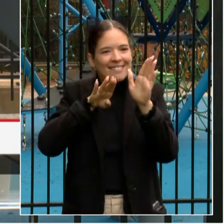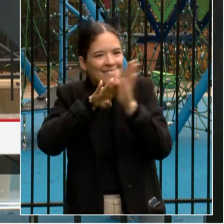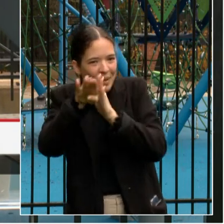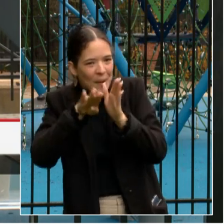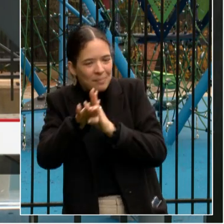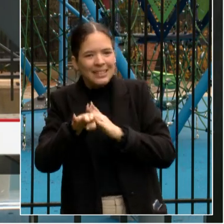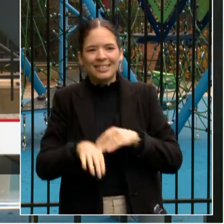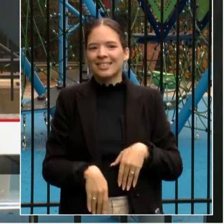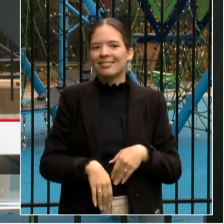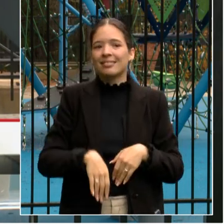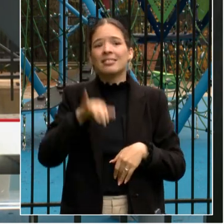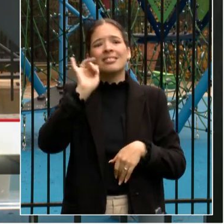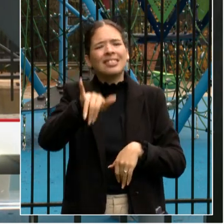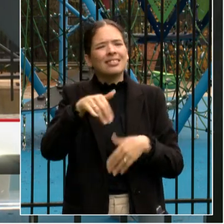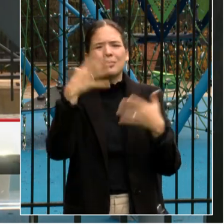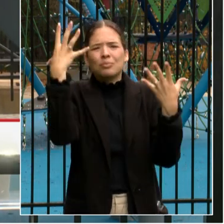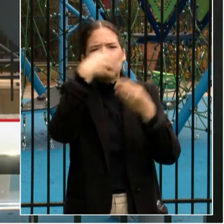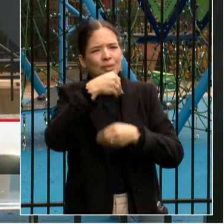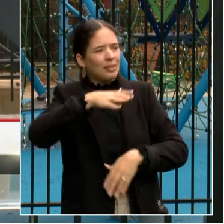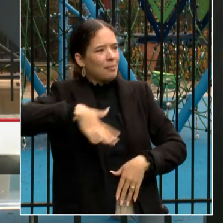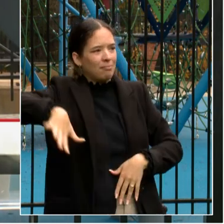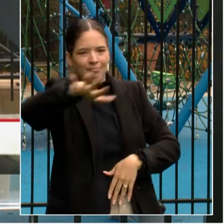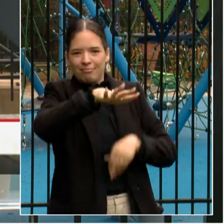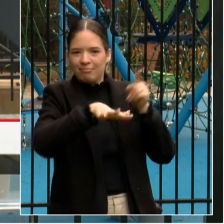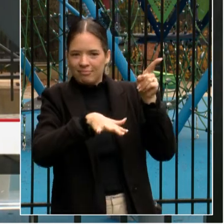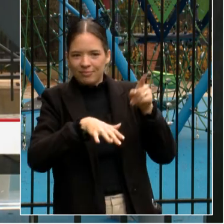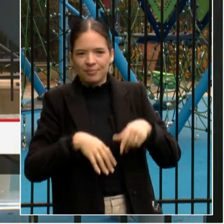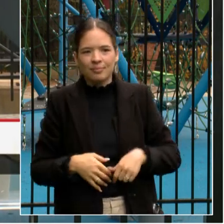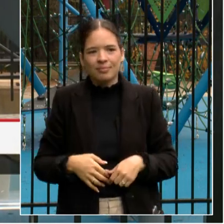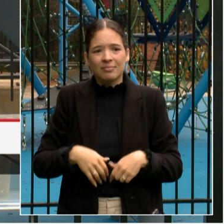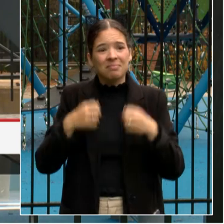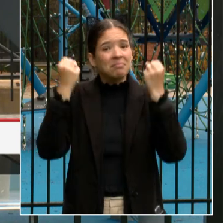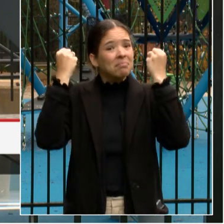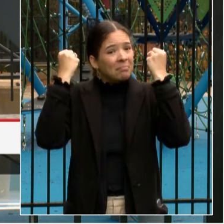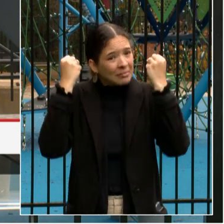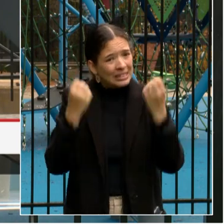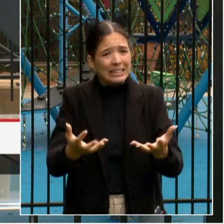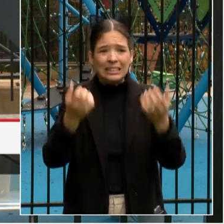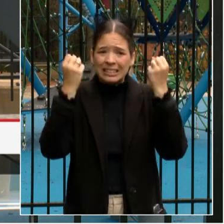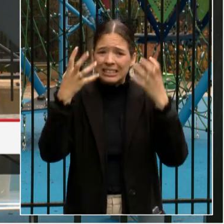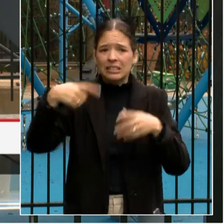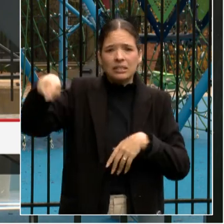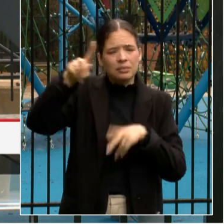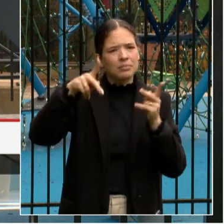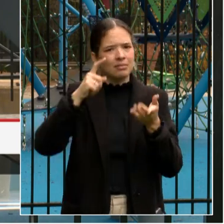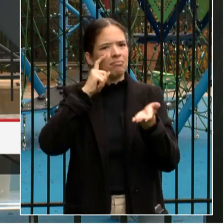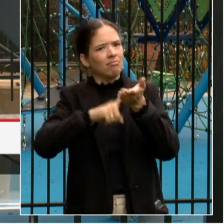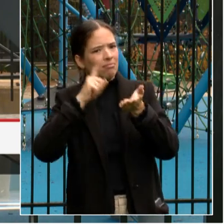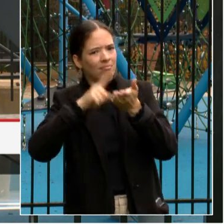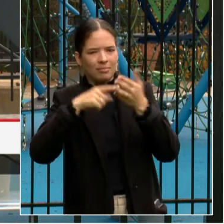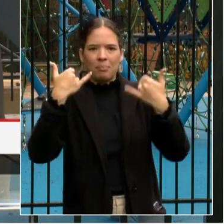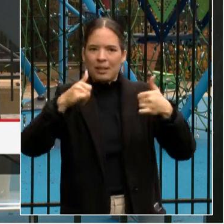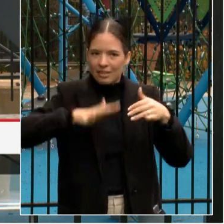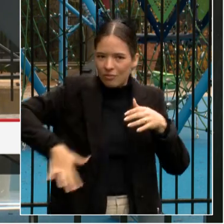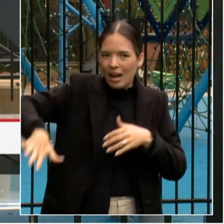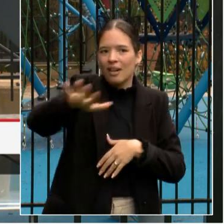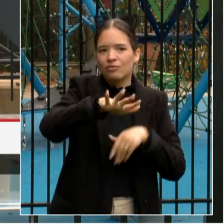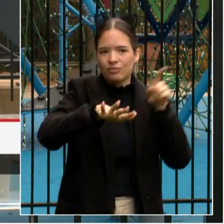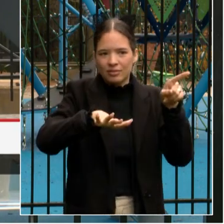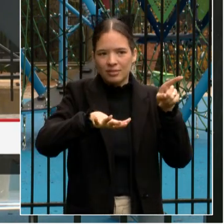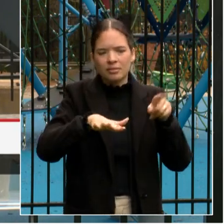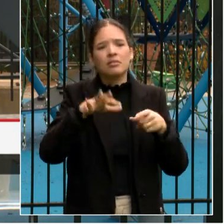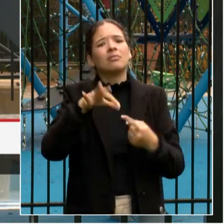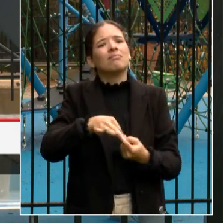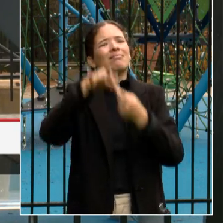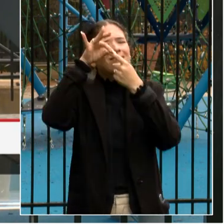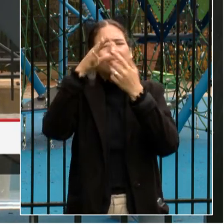While there are many people to recognize for making this new playground a reality, I want to give a special thanks to Mayor Bowser